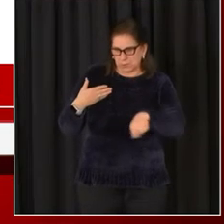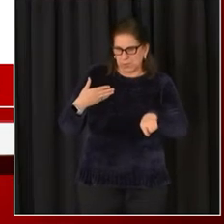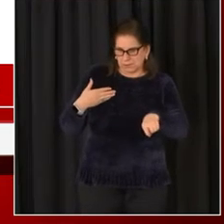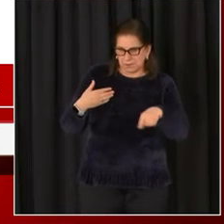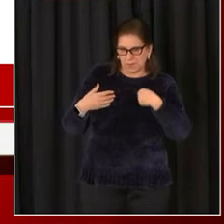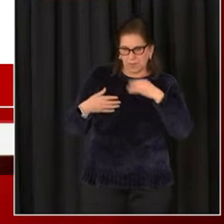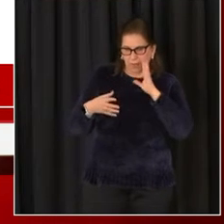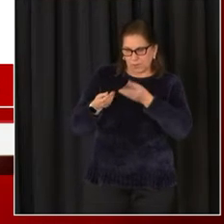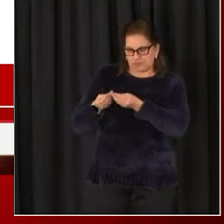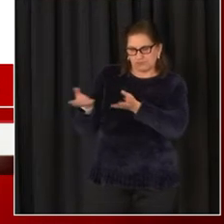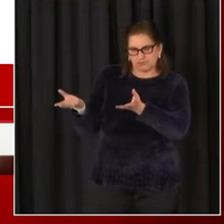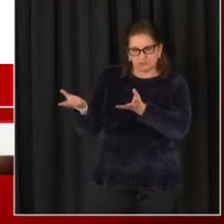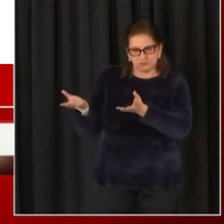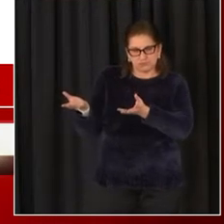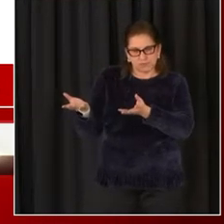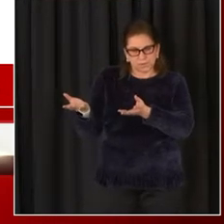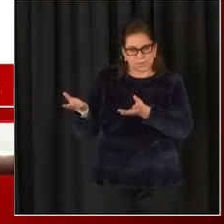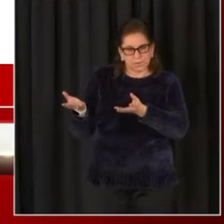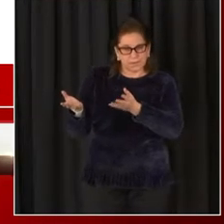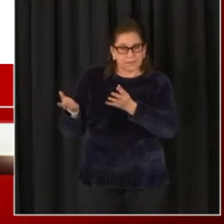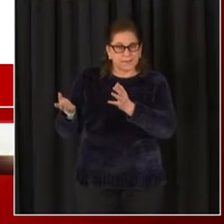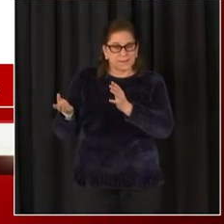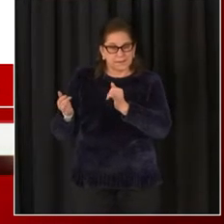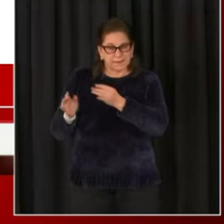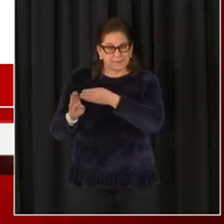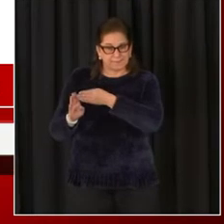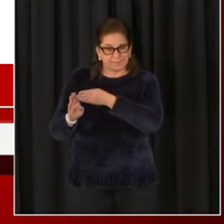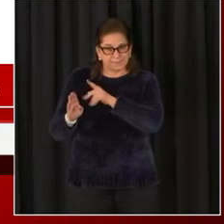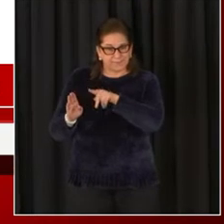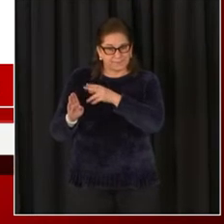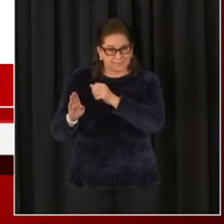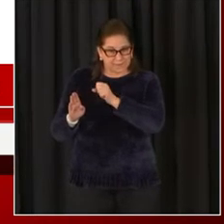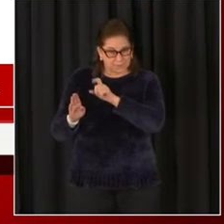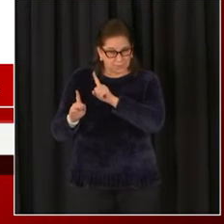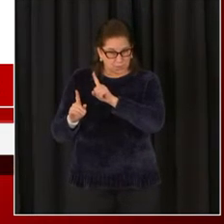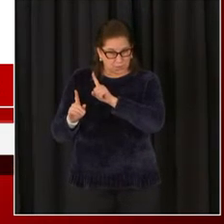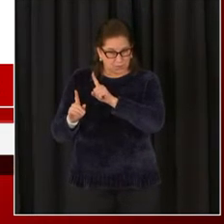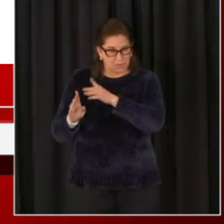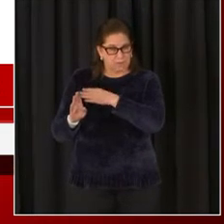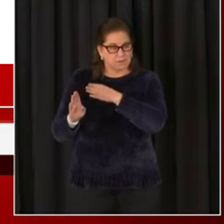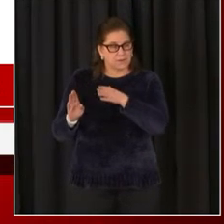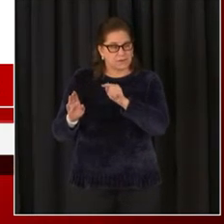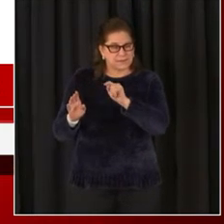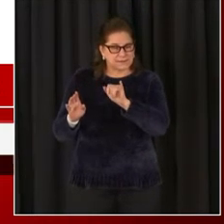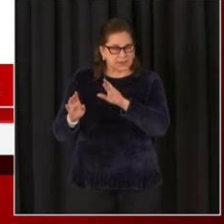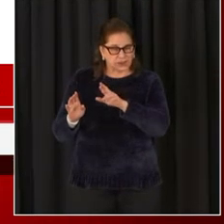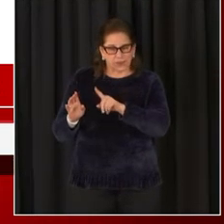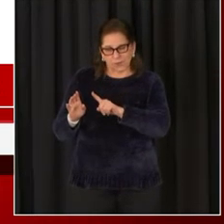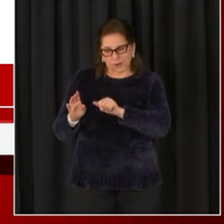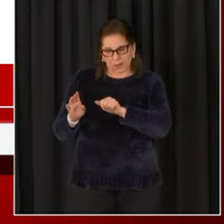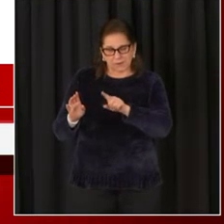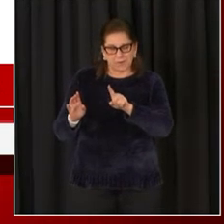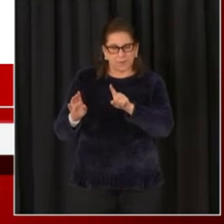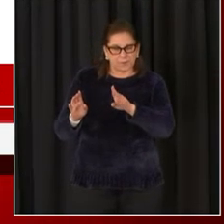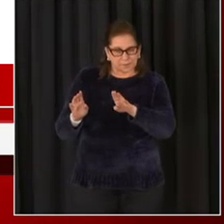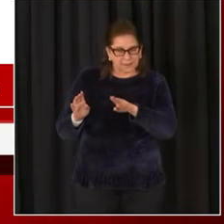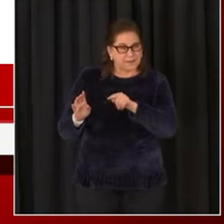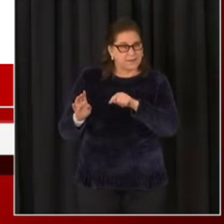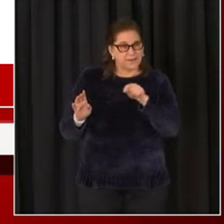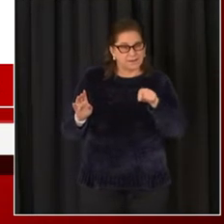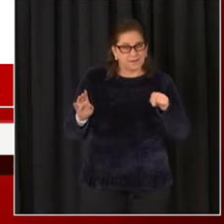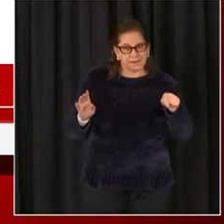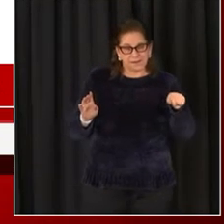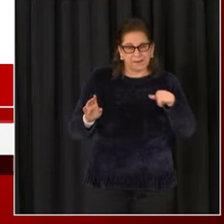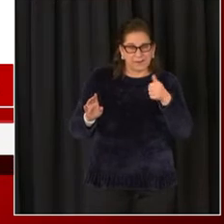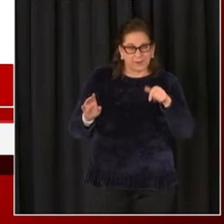refer to your phases and tiers that that's part of our congregate setting initiative, along with our commitment to ensuring